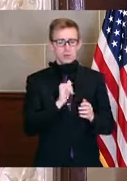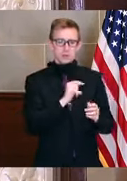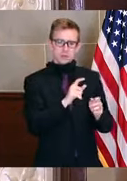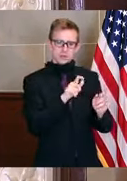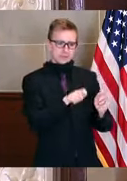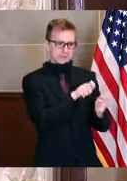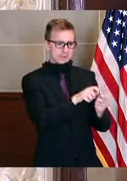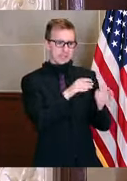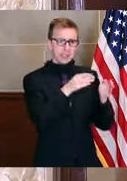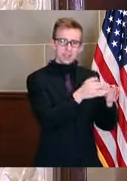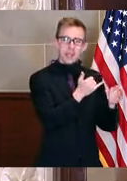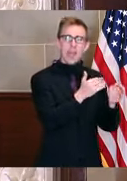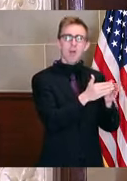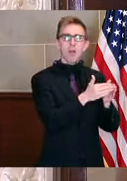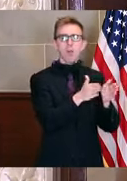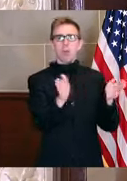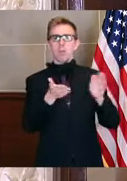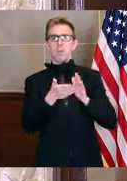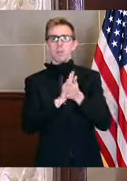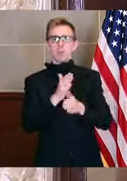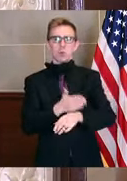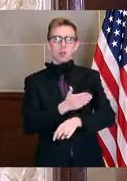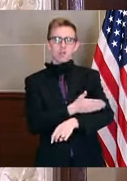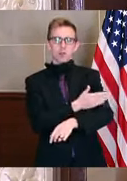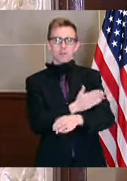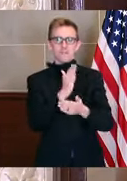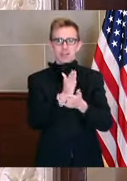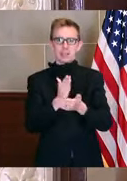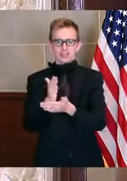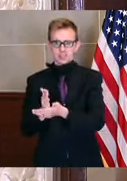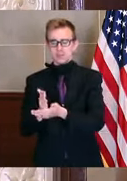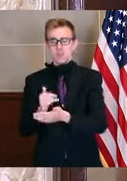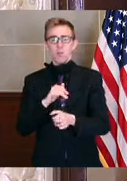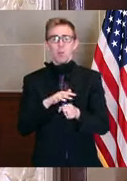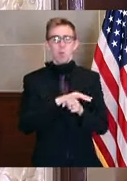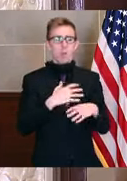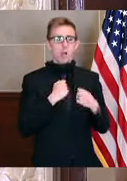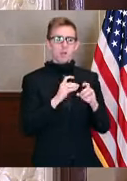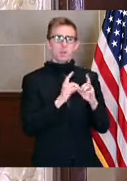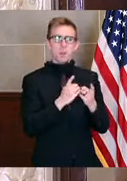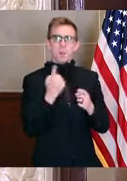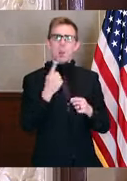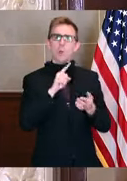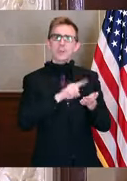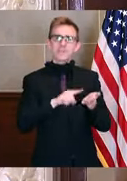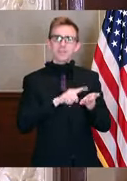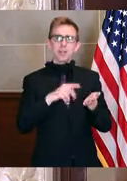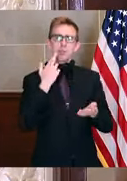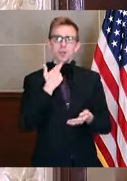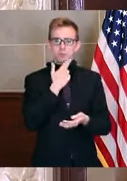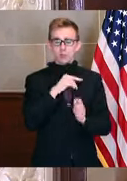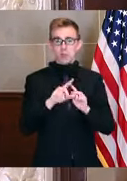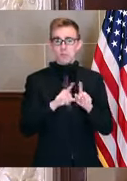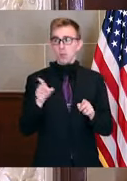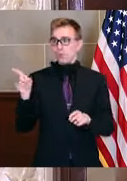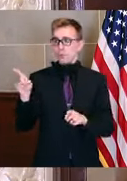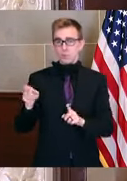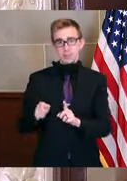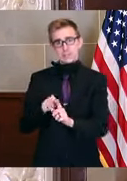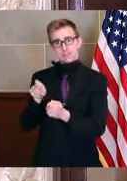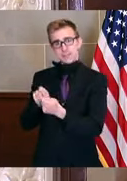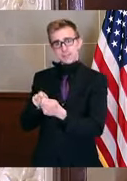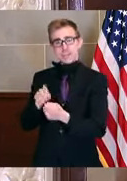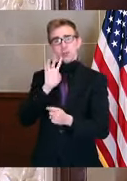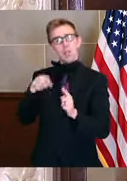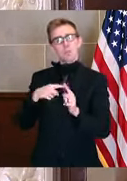And so one thing we're looking at, again, our local health departments always inspect restaurants for the things you're talking about. But I think what you're really talking about is